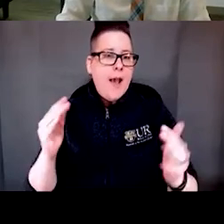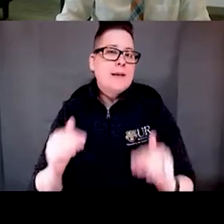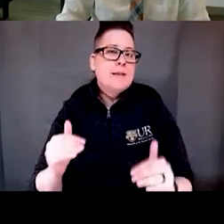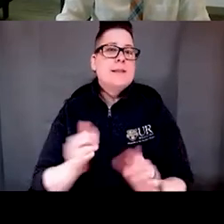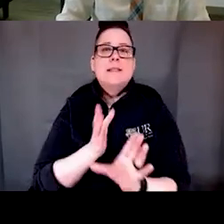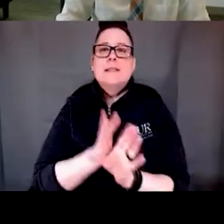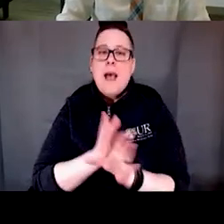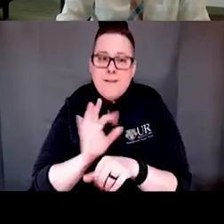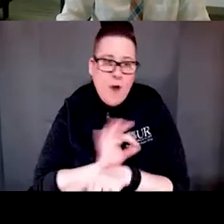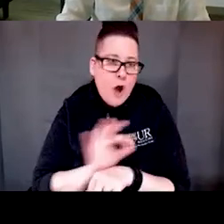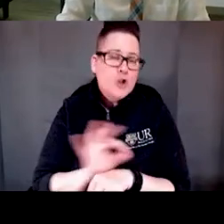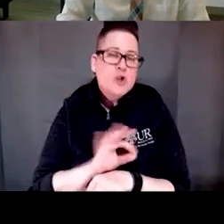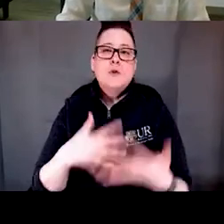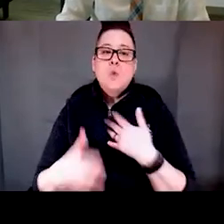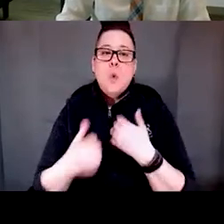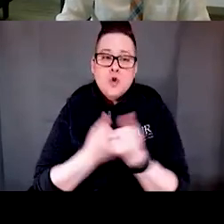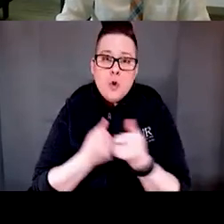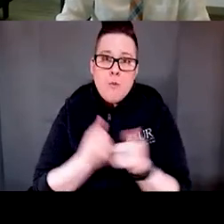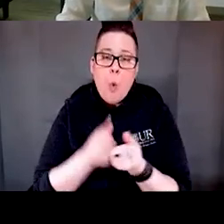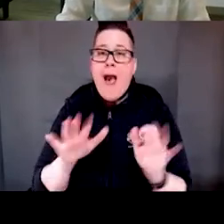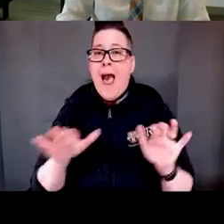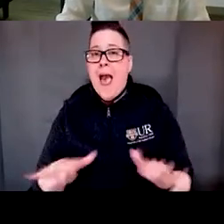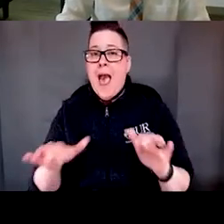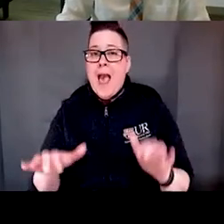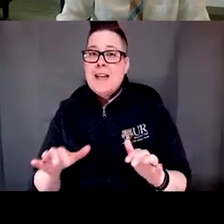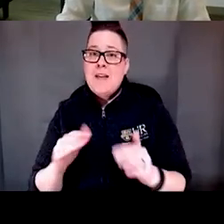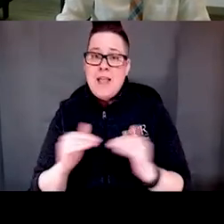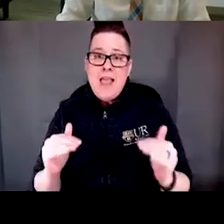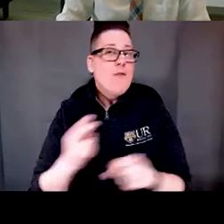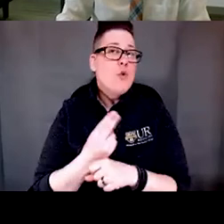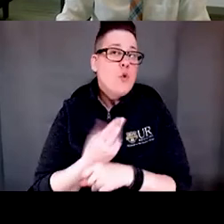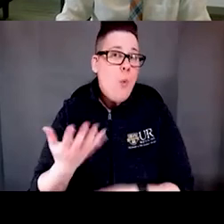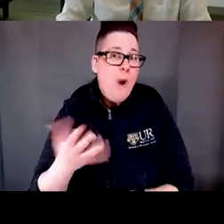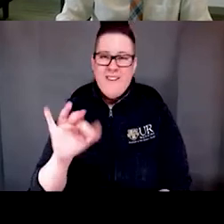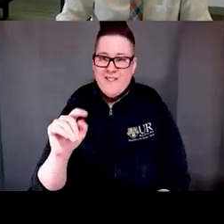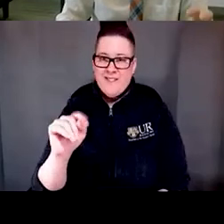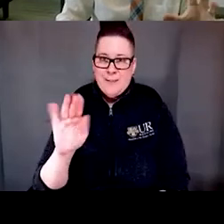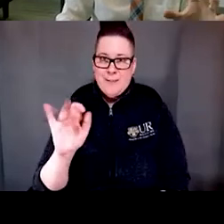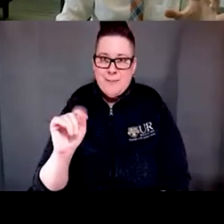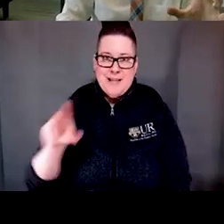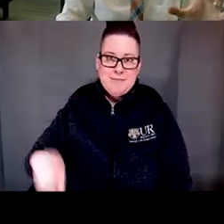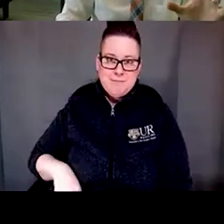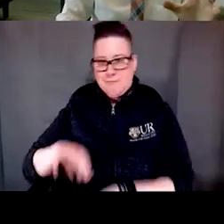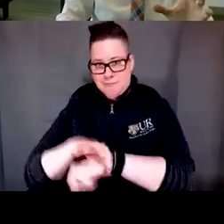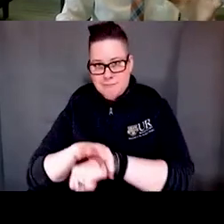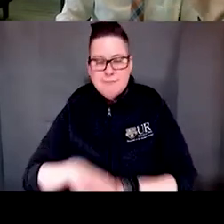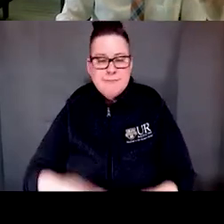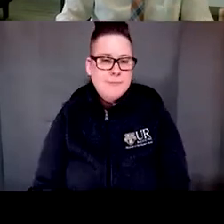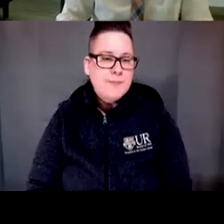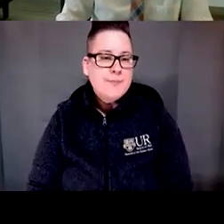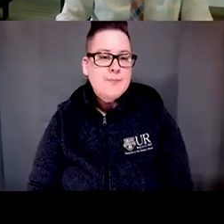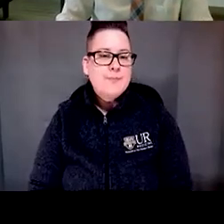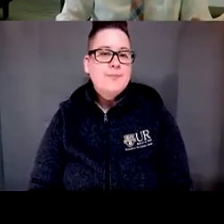social isolation and we're looking at activity levels through fit fit and then I